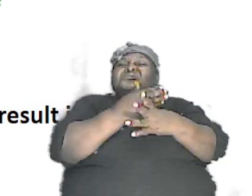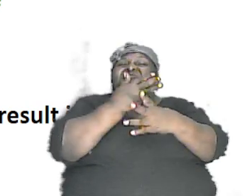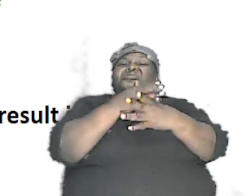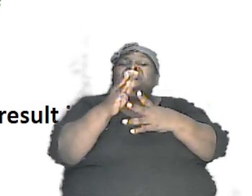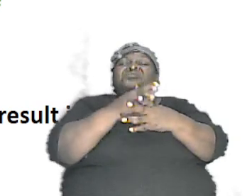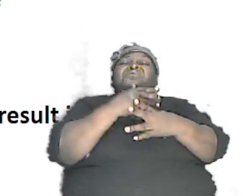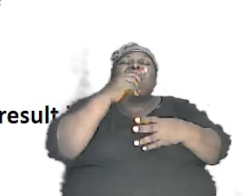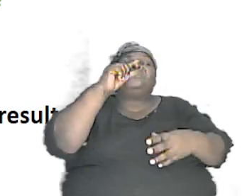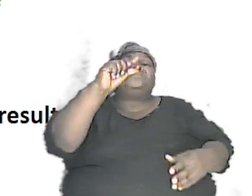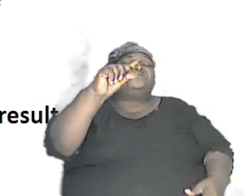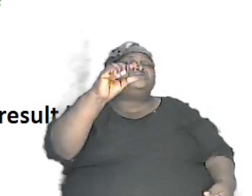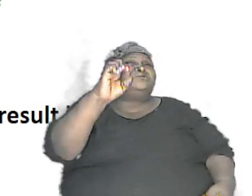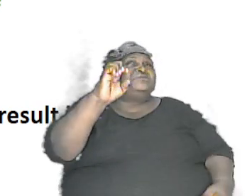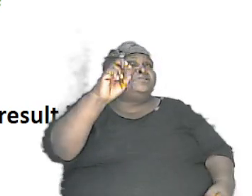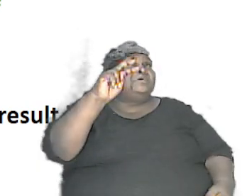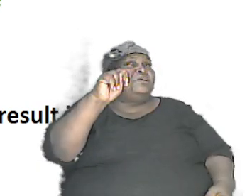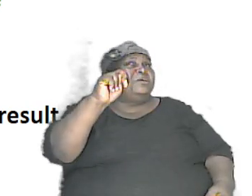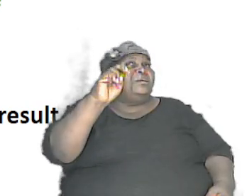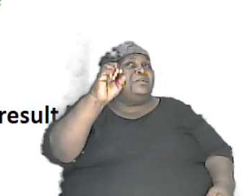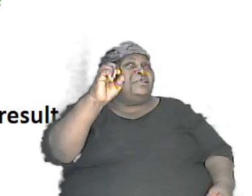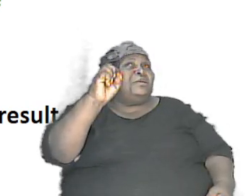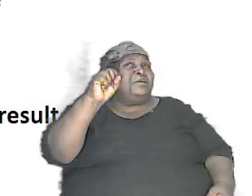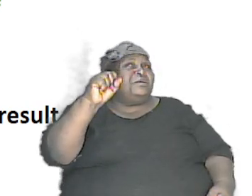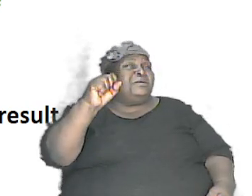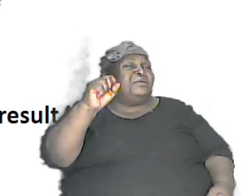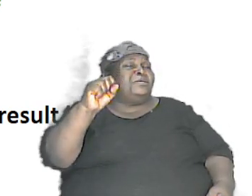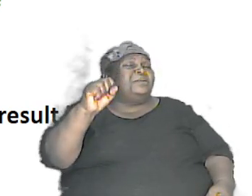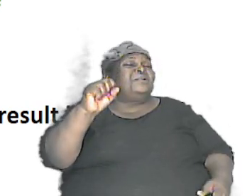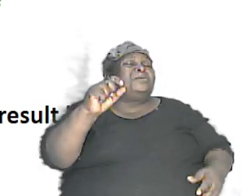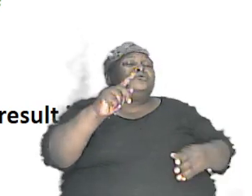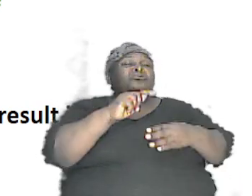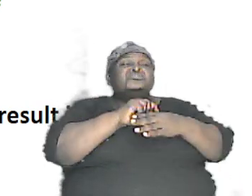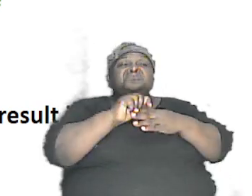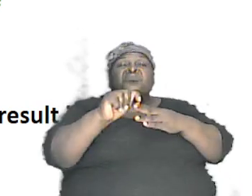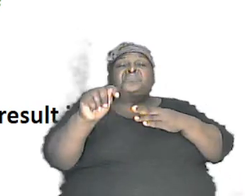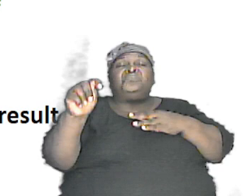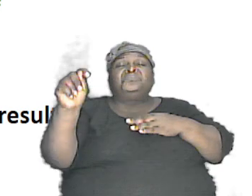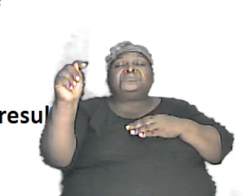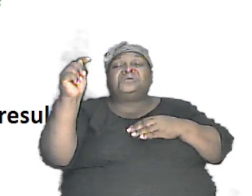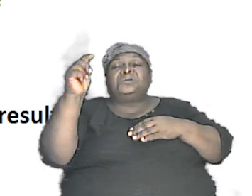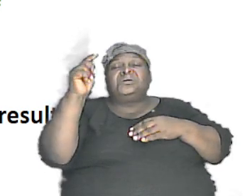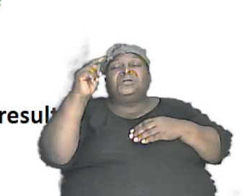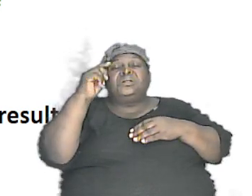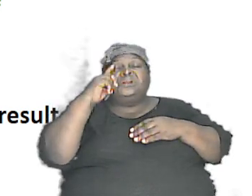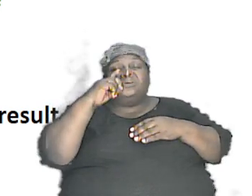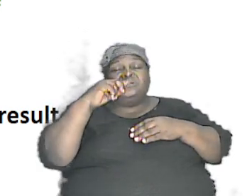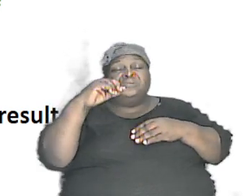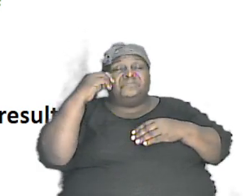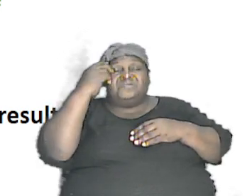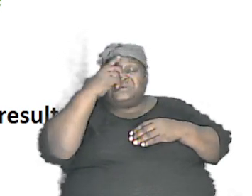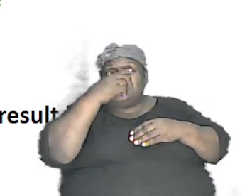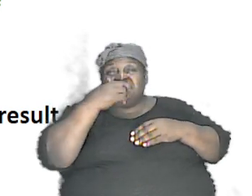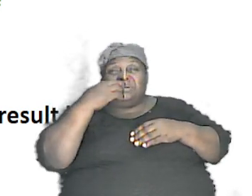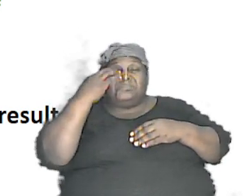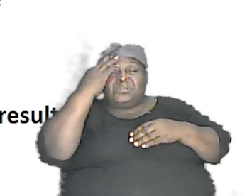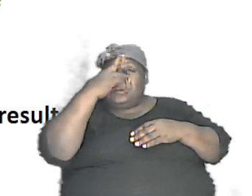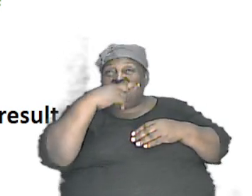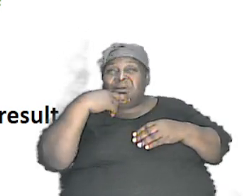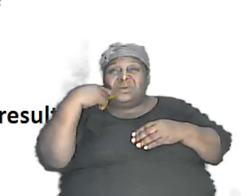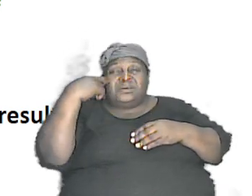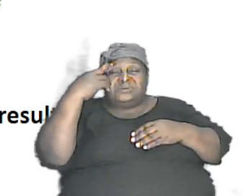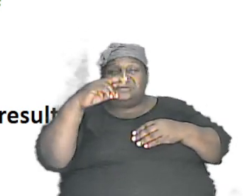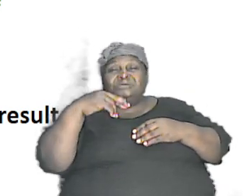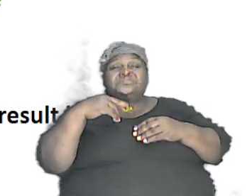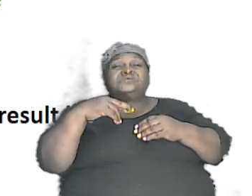genes coming together and you have a totally different look over time and so what happens genetically is that there is a